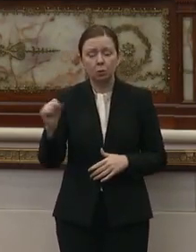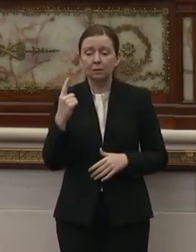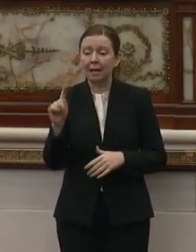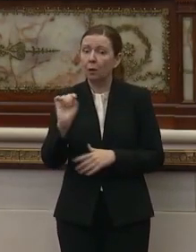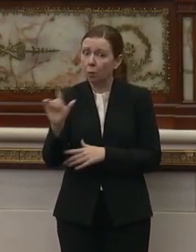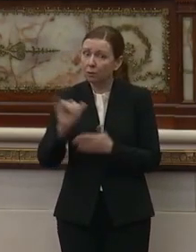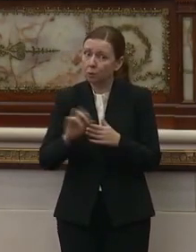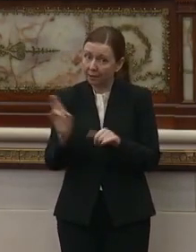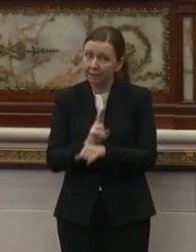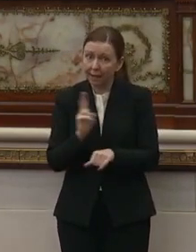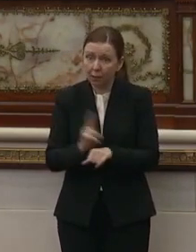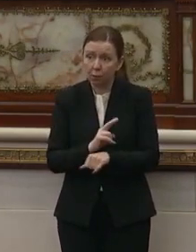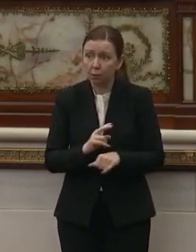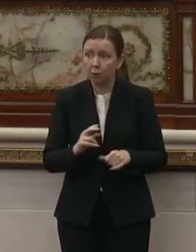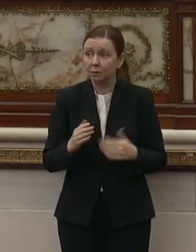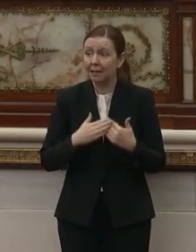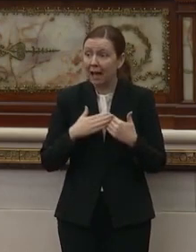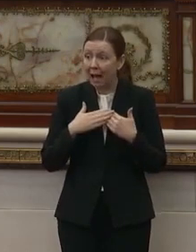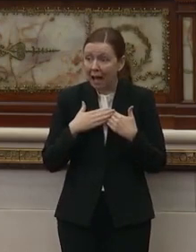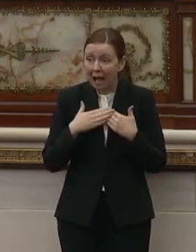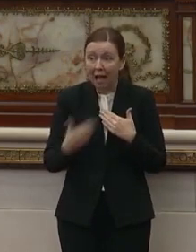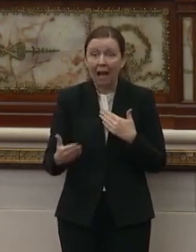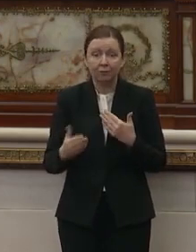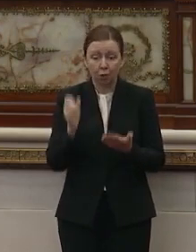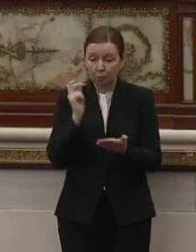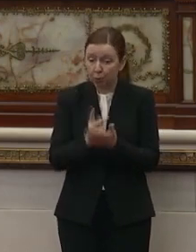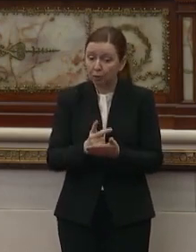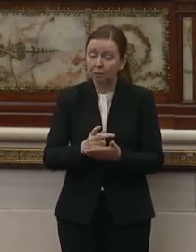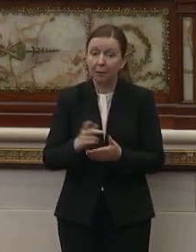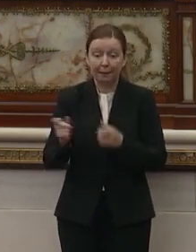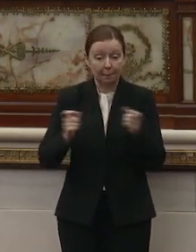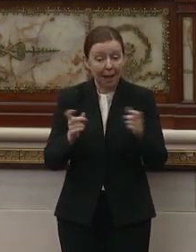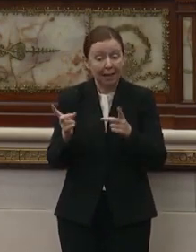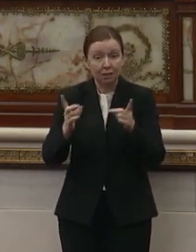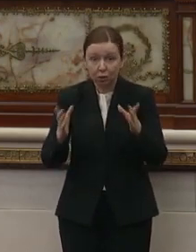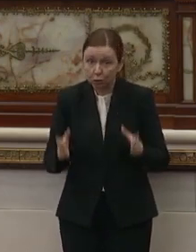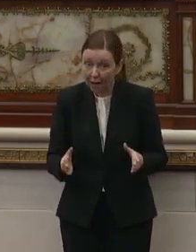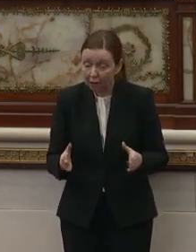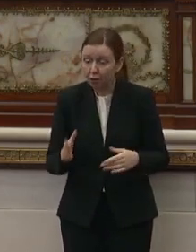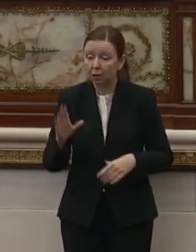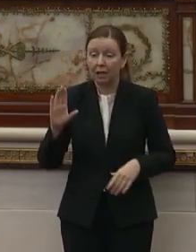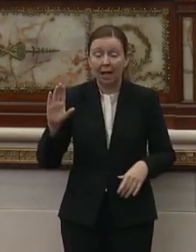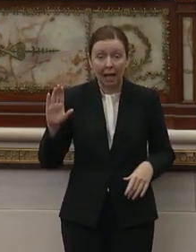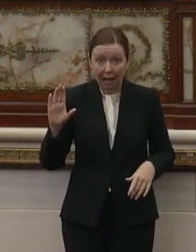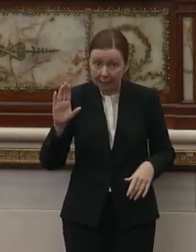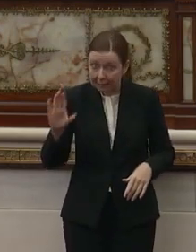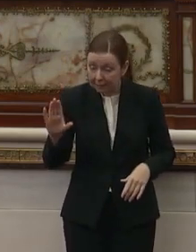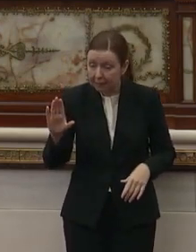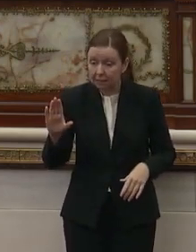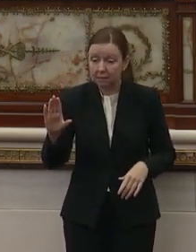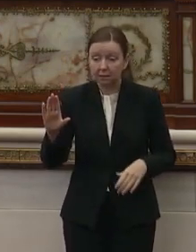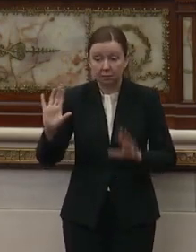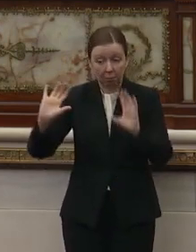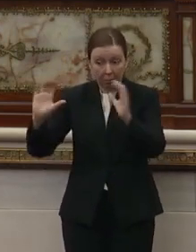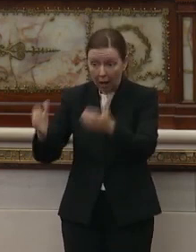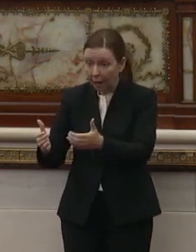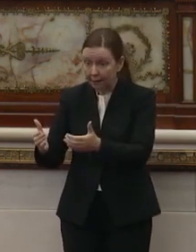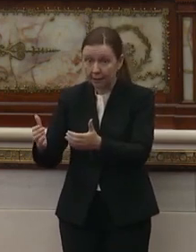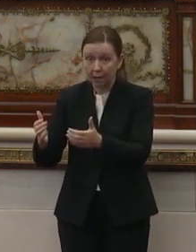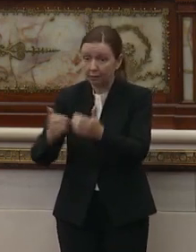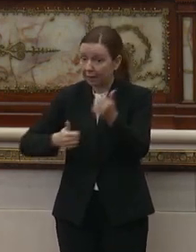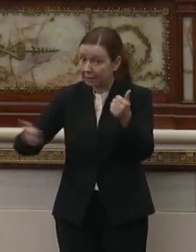tools that they used after it was approved by the managing director and his a body of